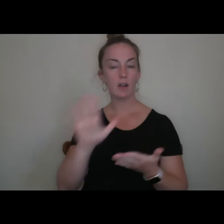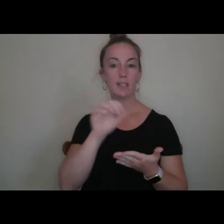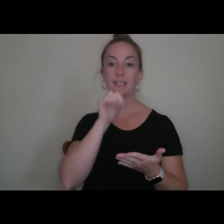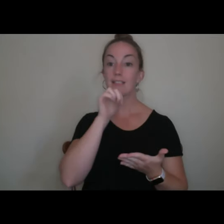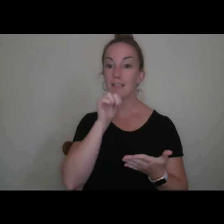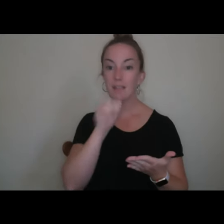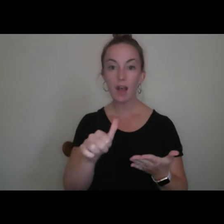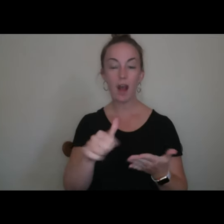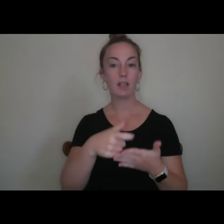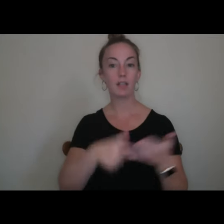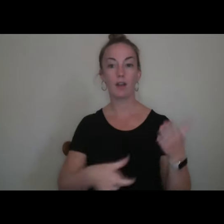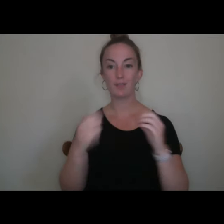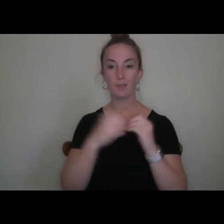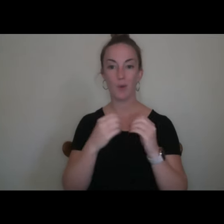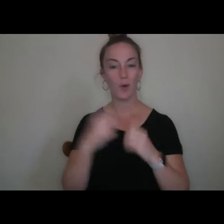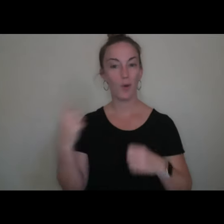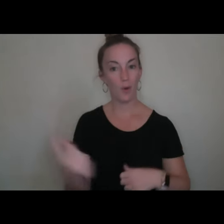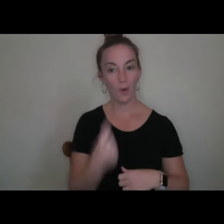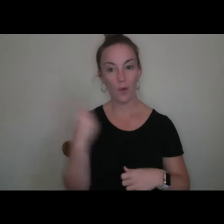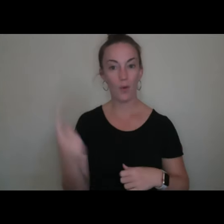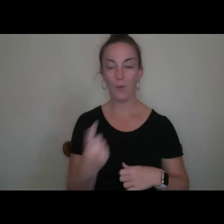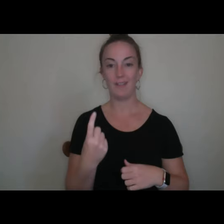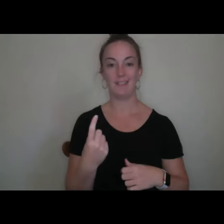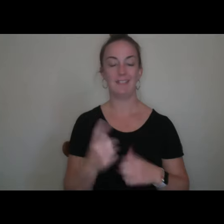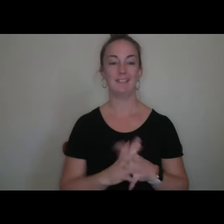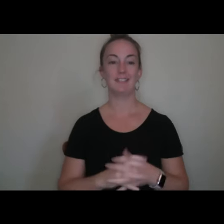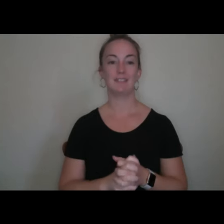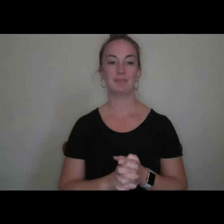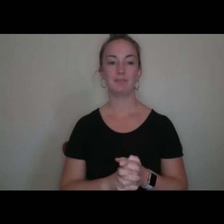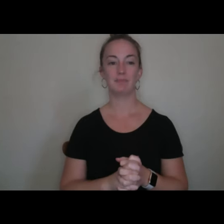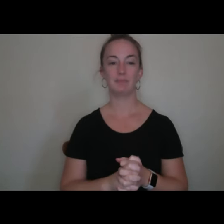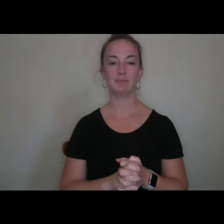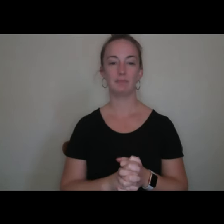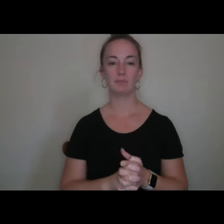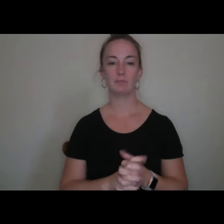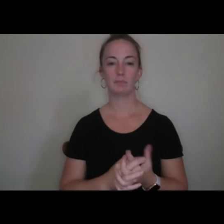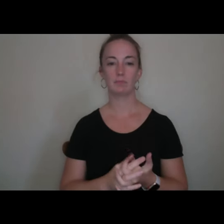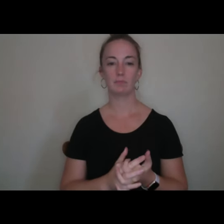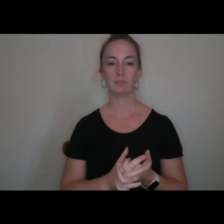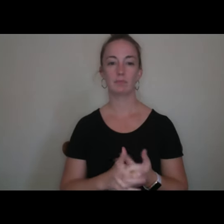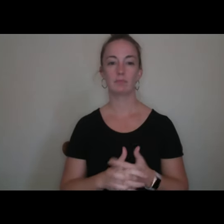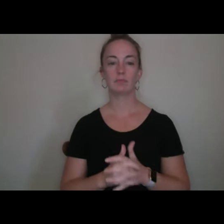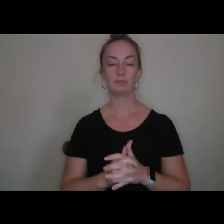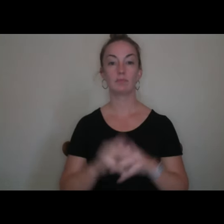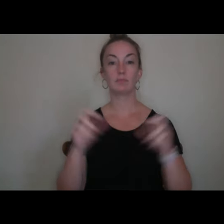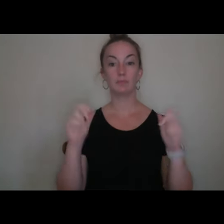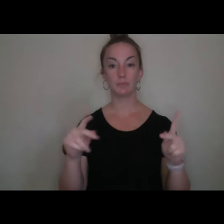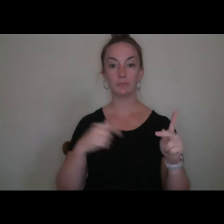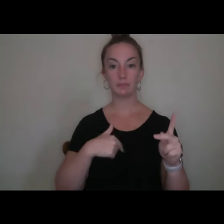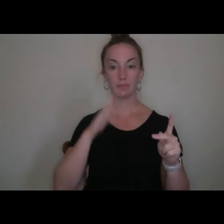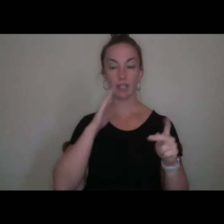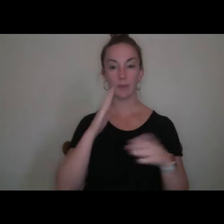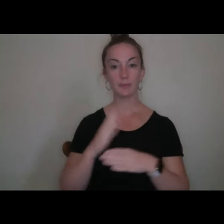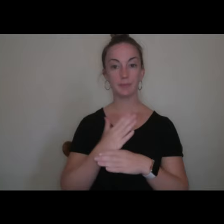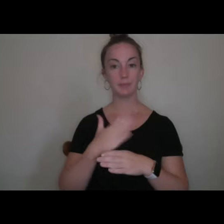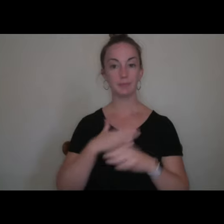necessarily cost more than than other options you may be looking. I'm going to share